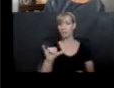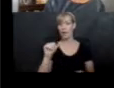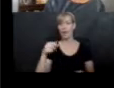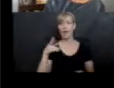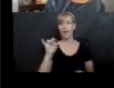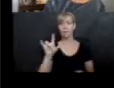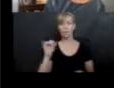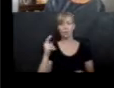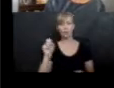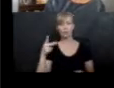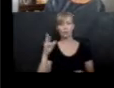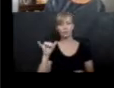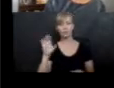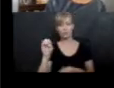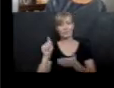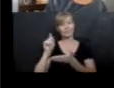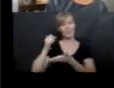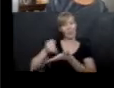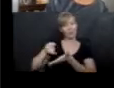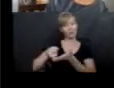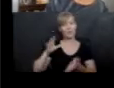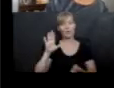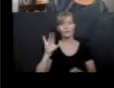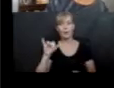Illustrated by Christine Davenier.